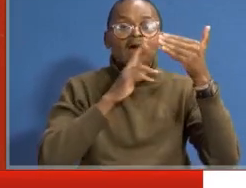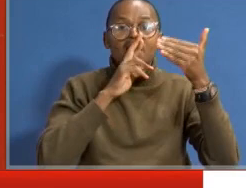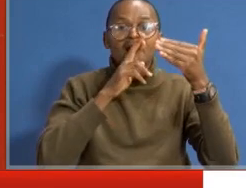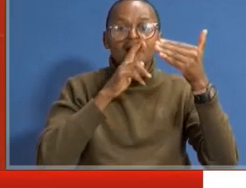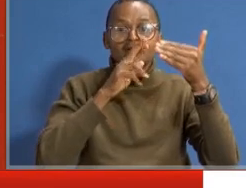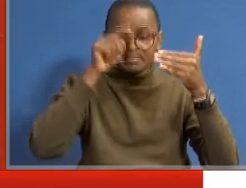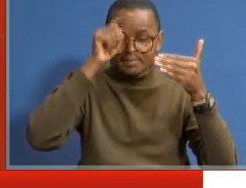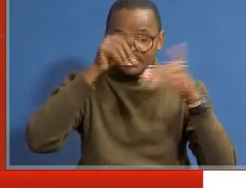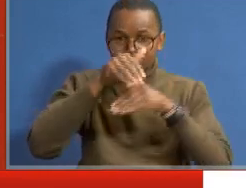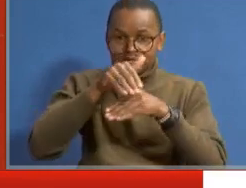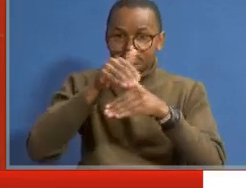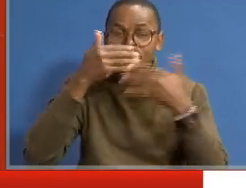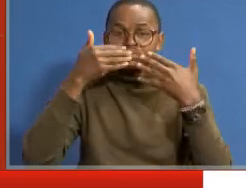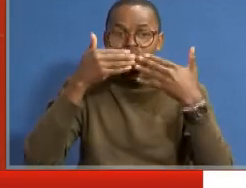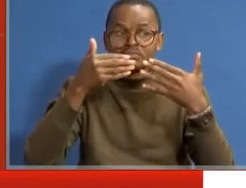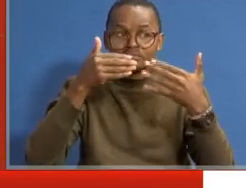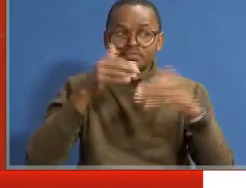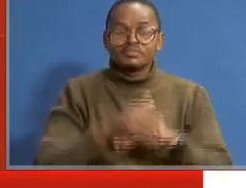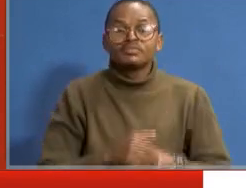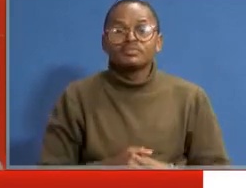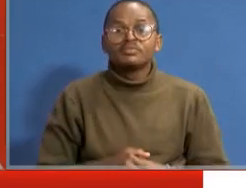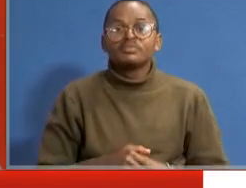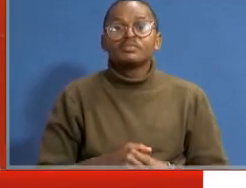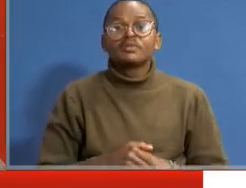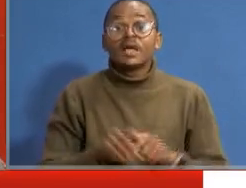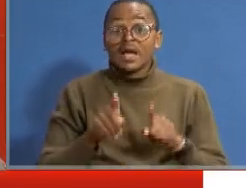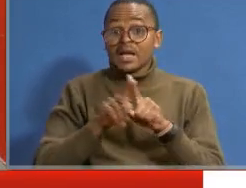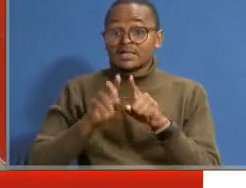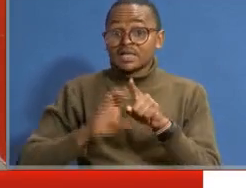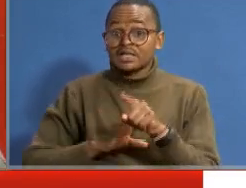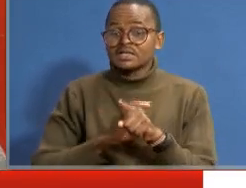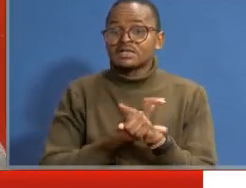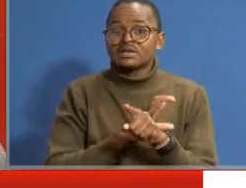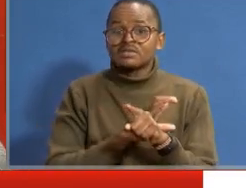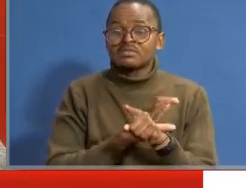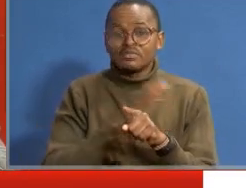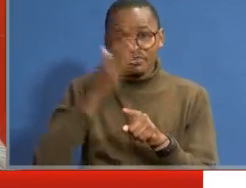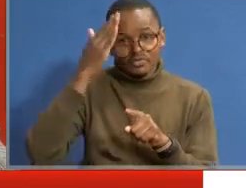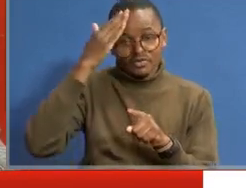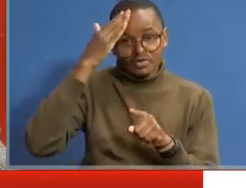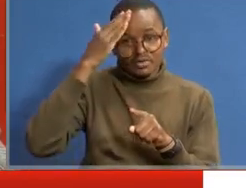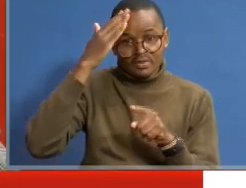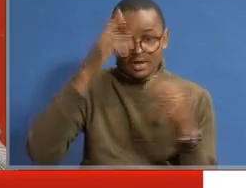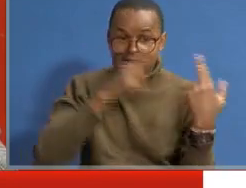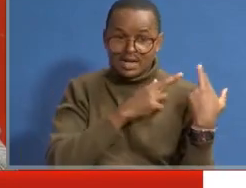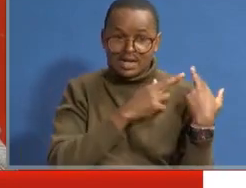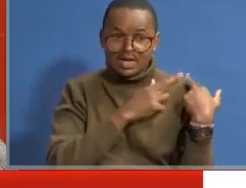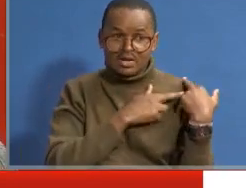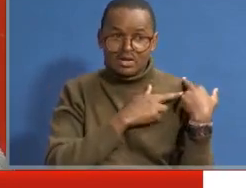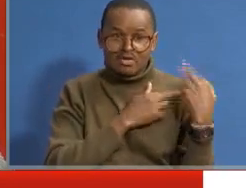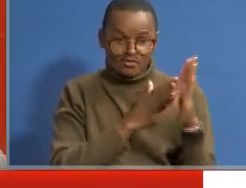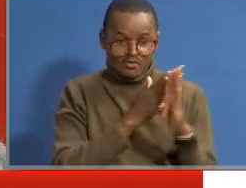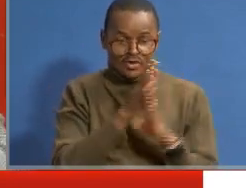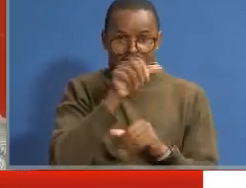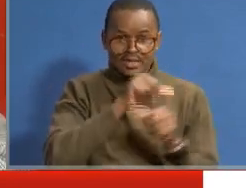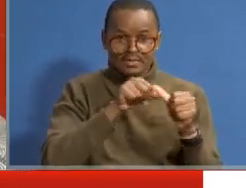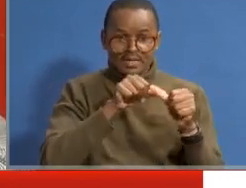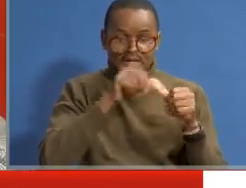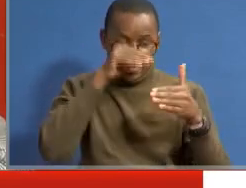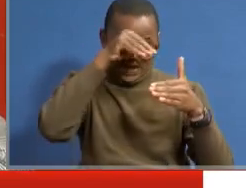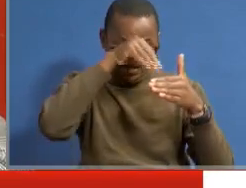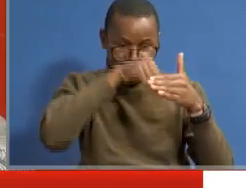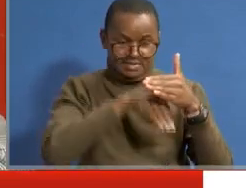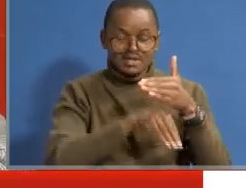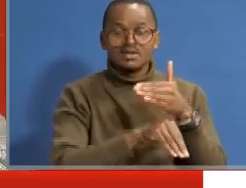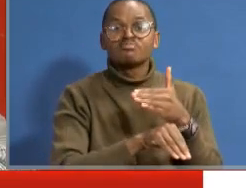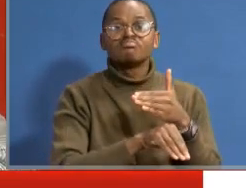adhere to. Thank you so much. As a council, we know our mandate, one of our co-mandates is about accessibility.